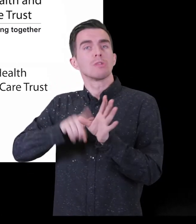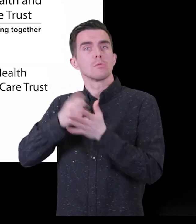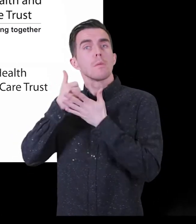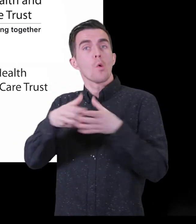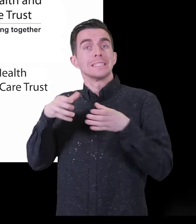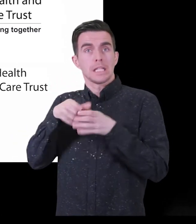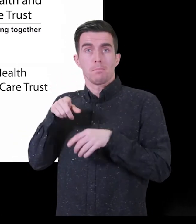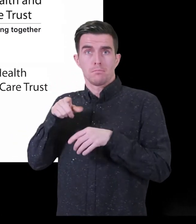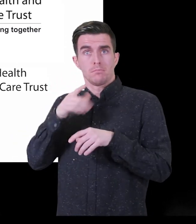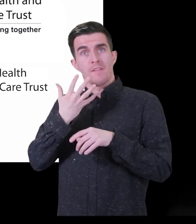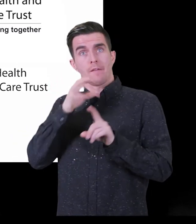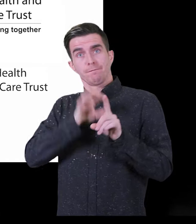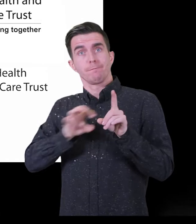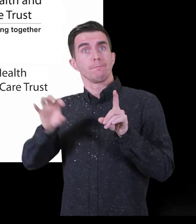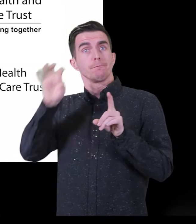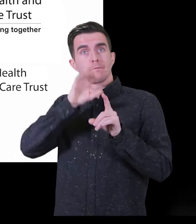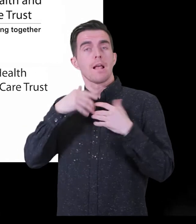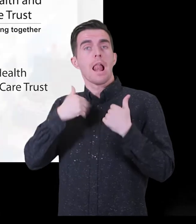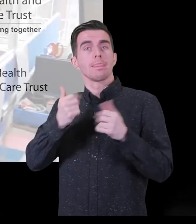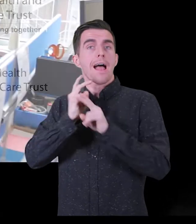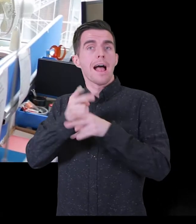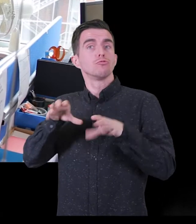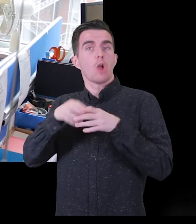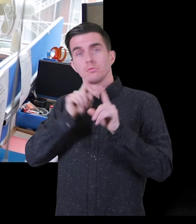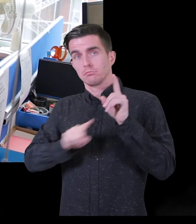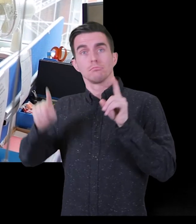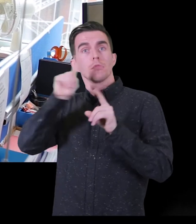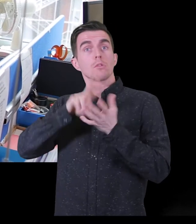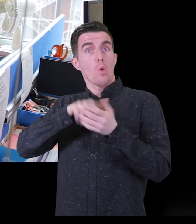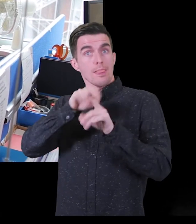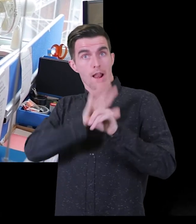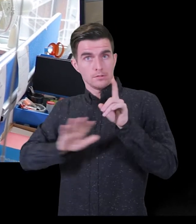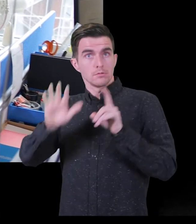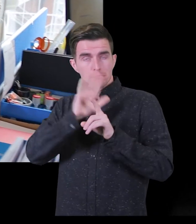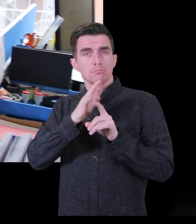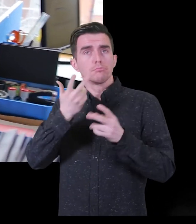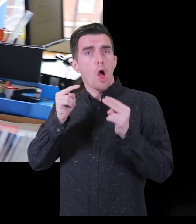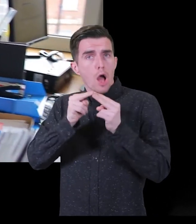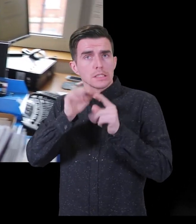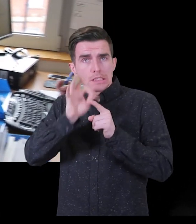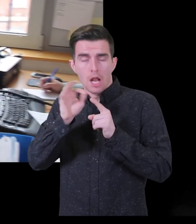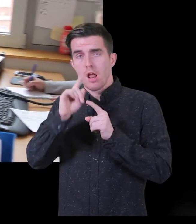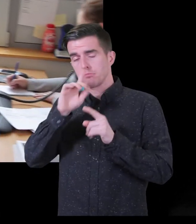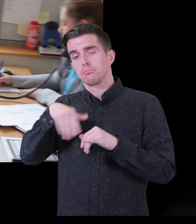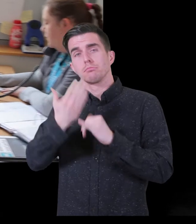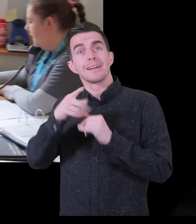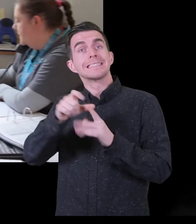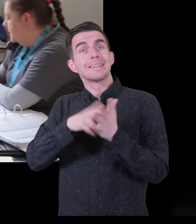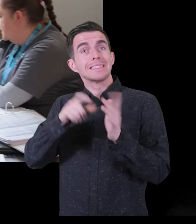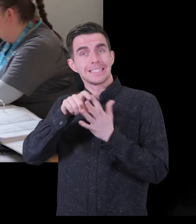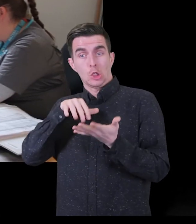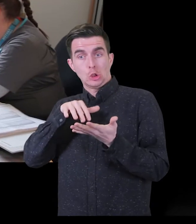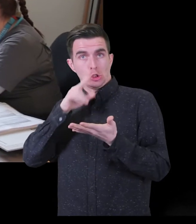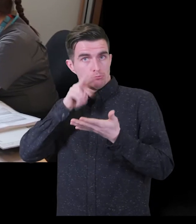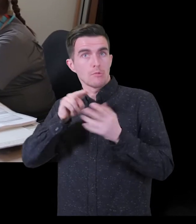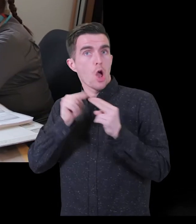Contact details are provided at the end of this DVD. These teams provide specialist support and work to reduce the impact